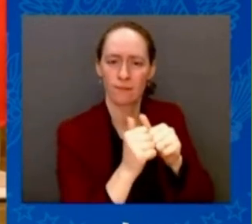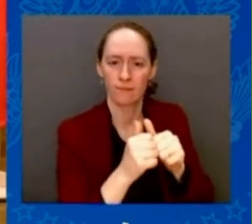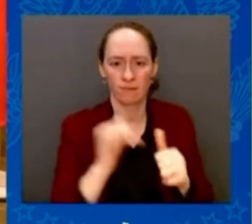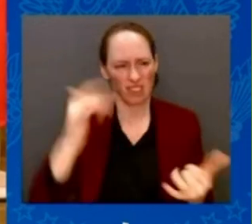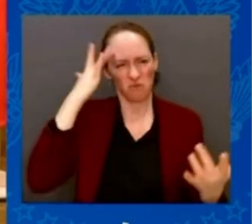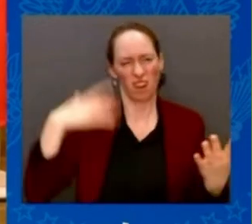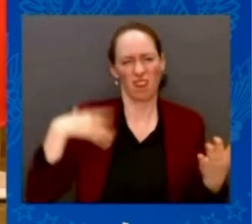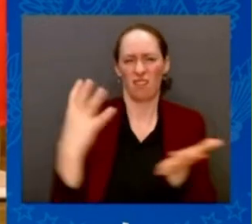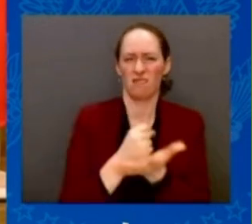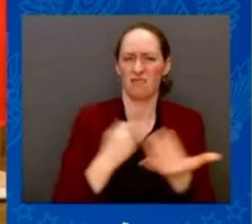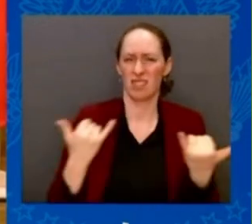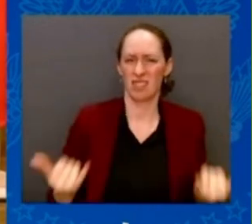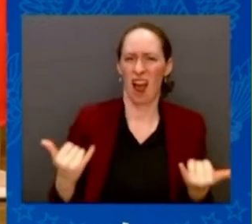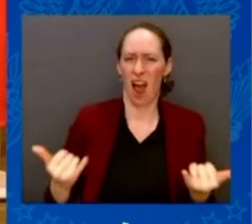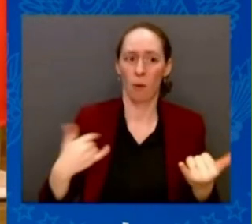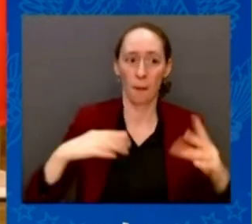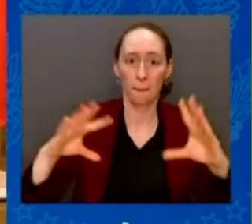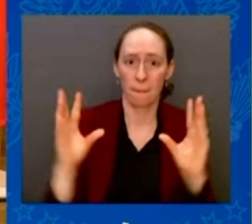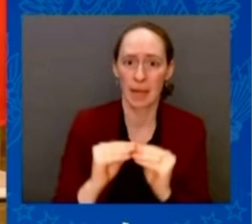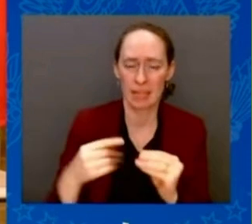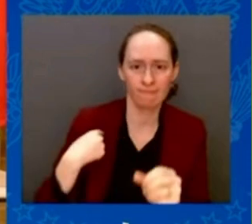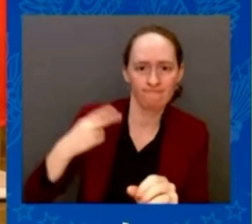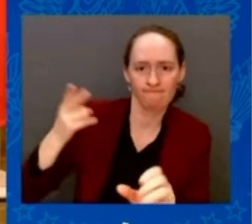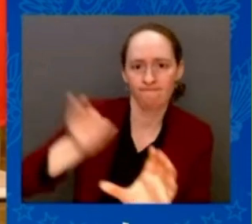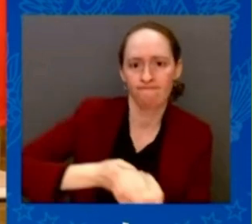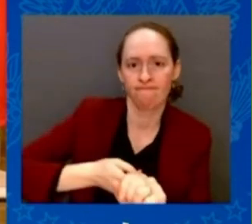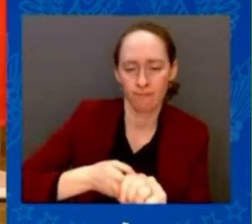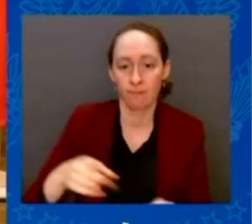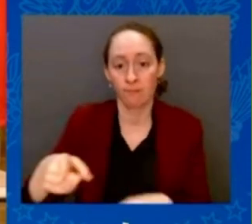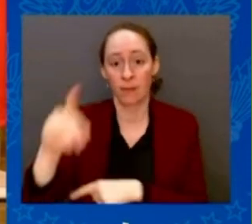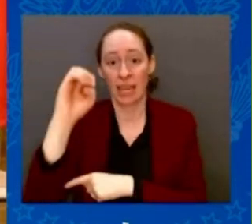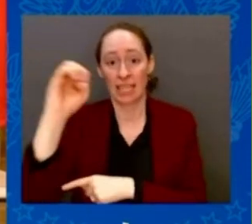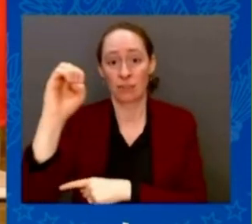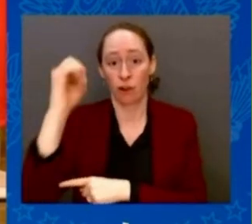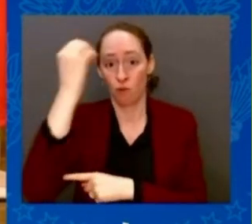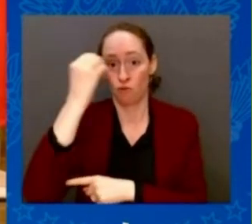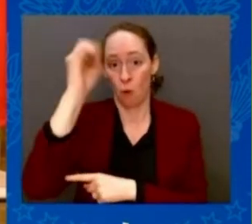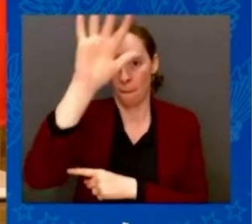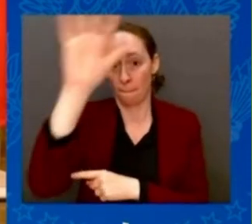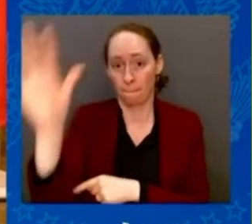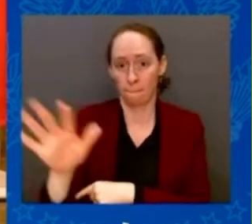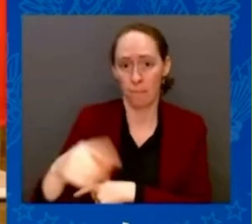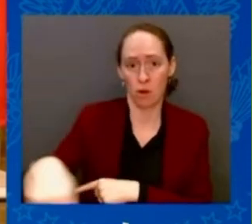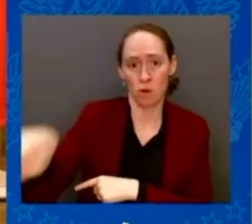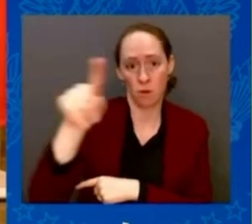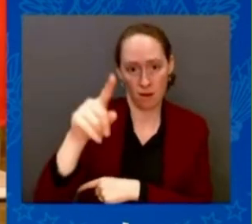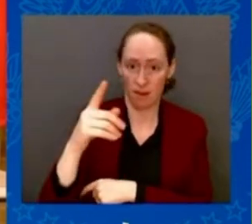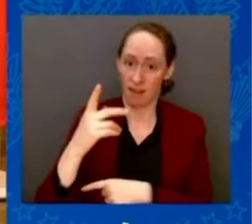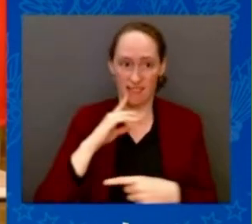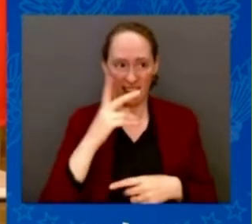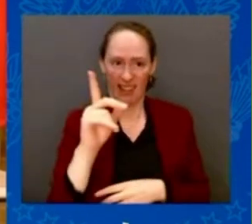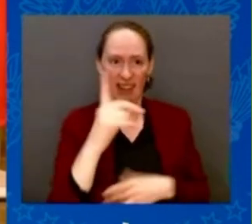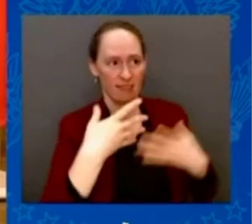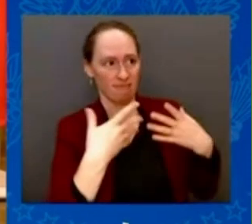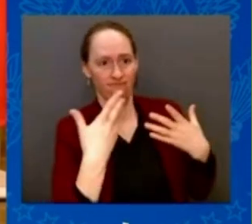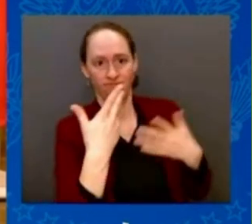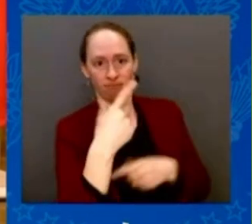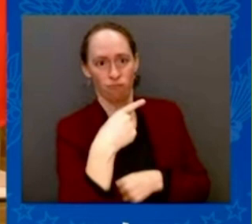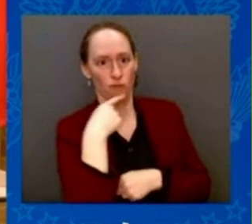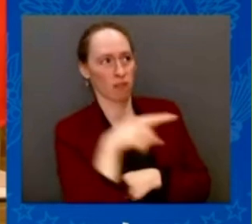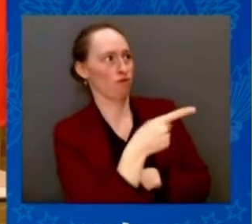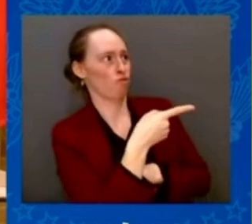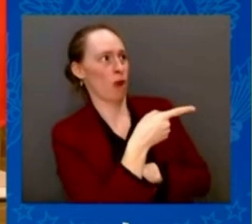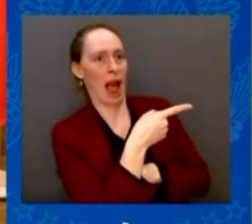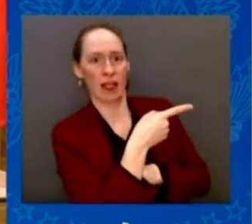of our collective defense. And you know better than anyone what's at stake in this conflict. Not just for Ukraine,